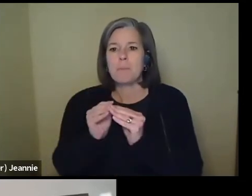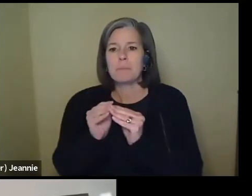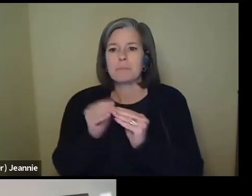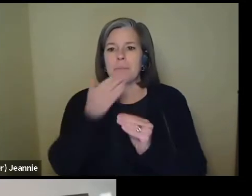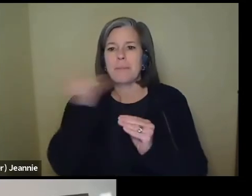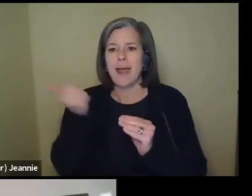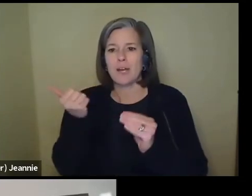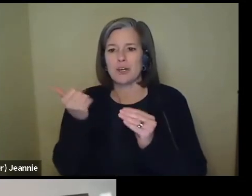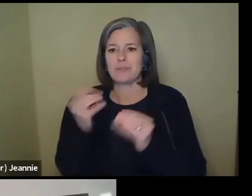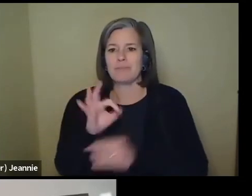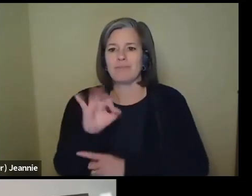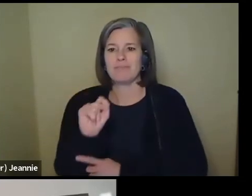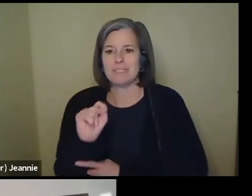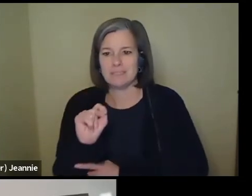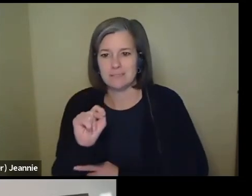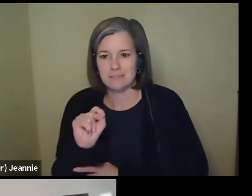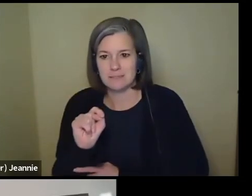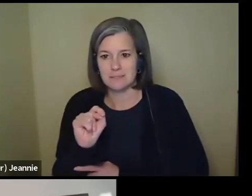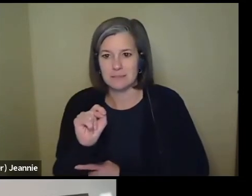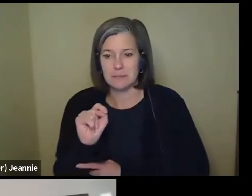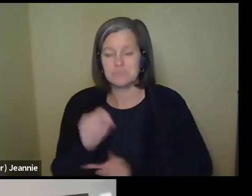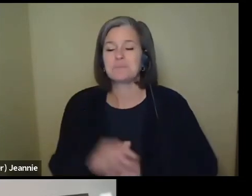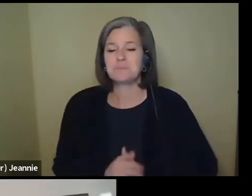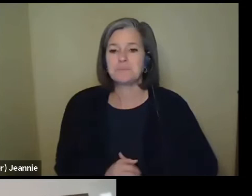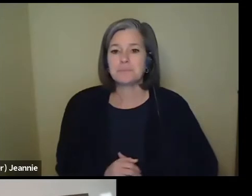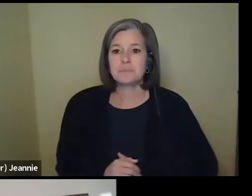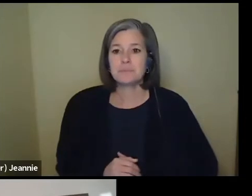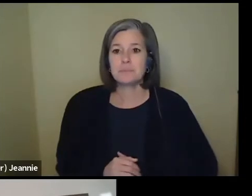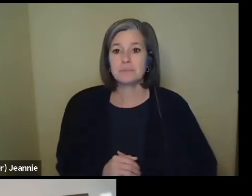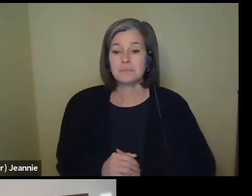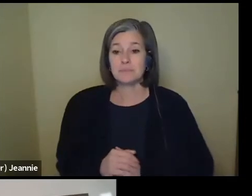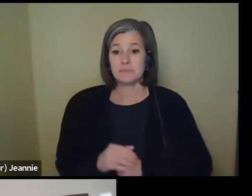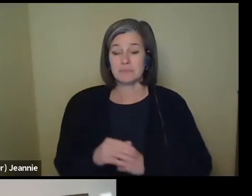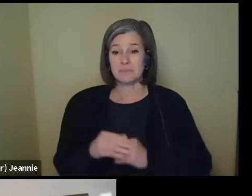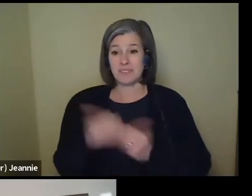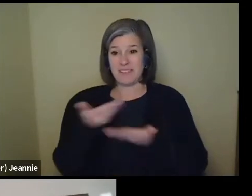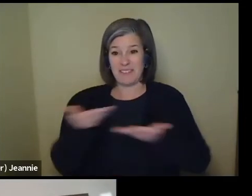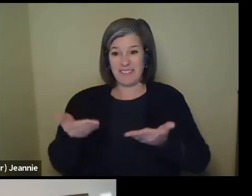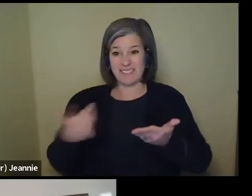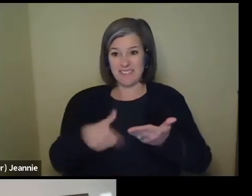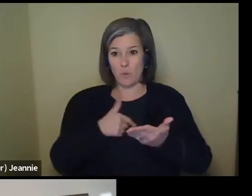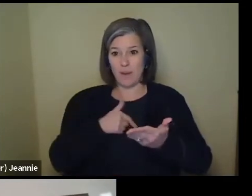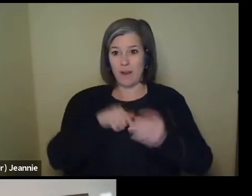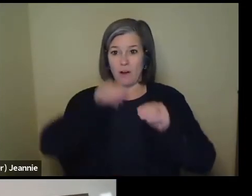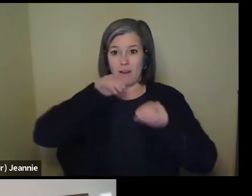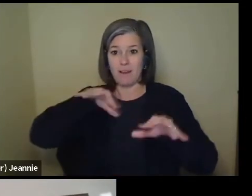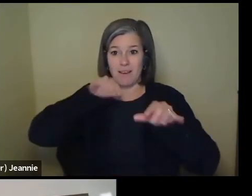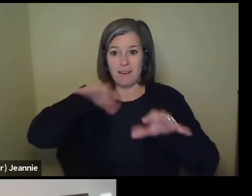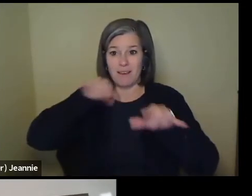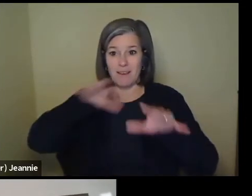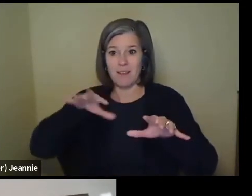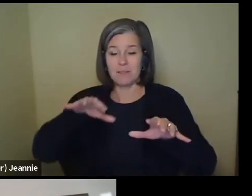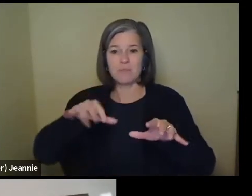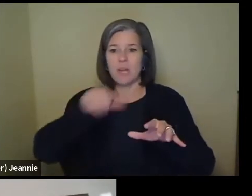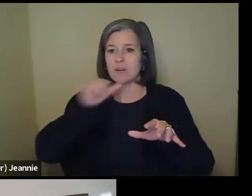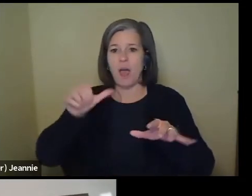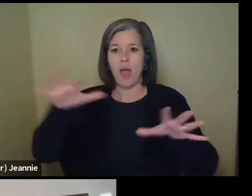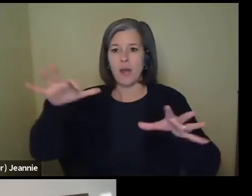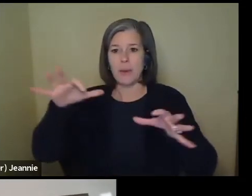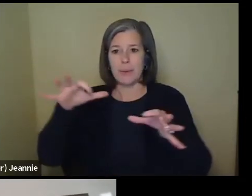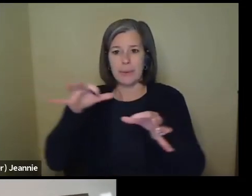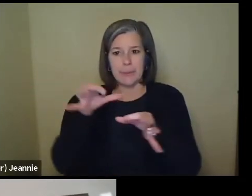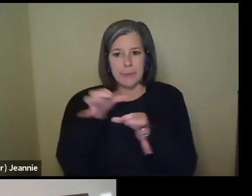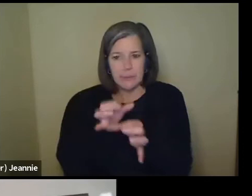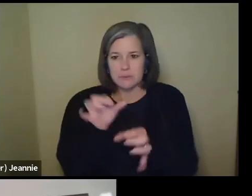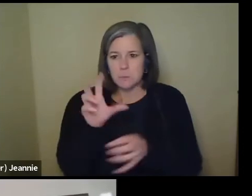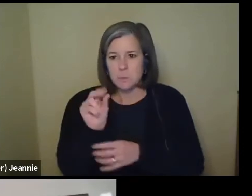be better when you layer them. The particles that we're exhaling have not gotten any smaller. It's just that we need to